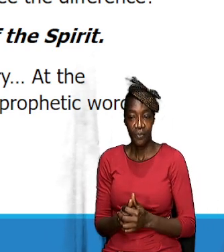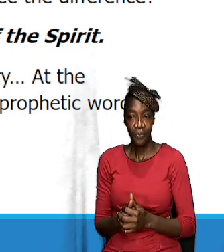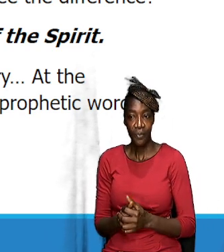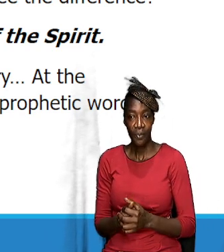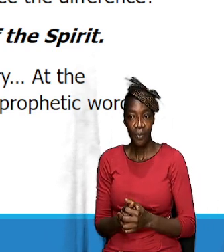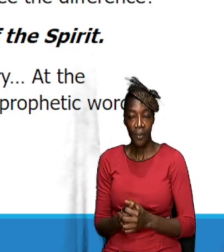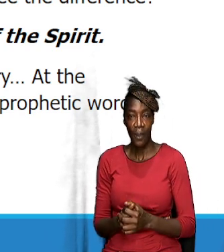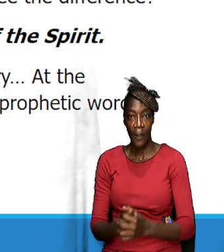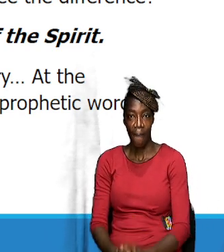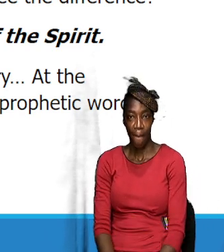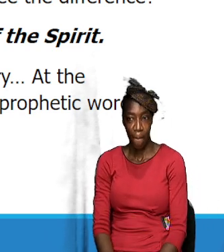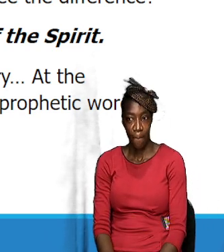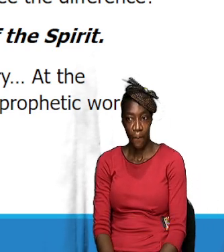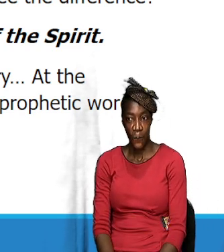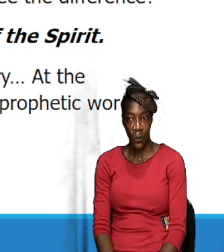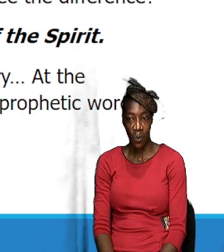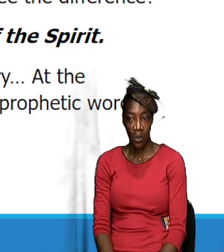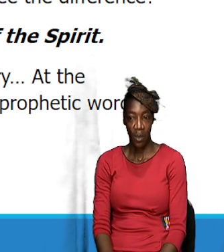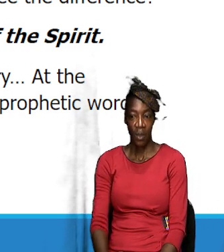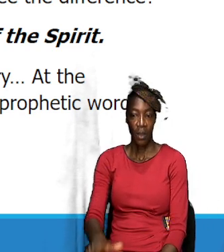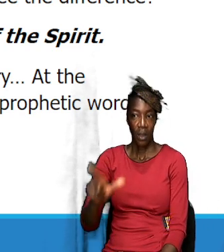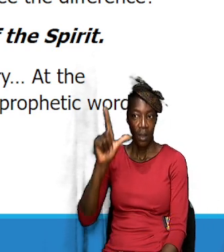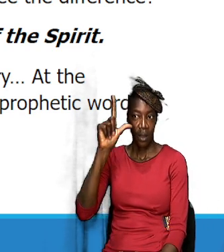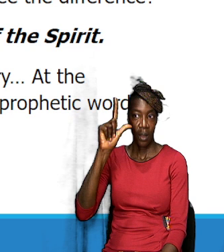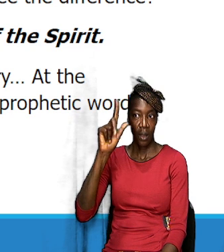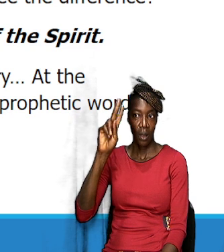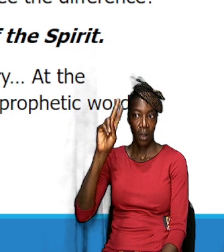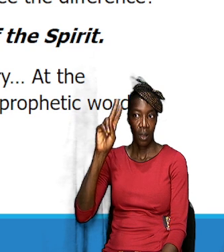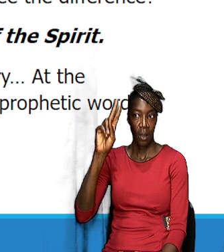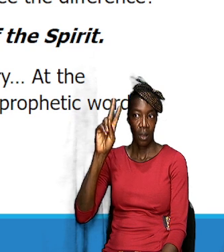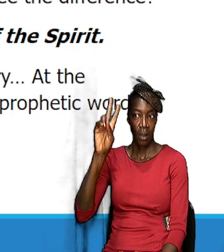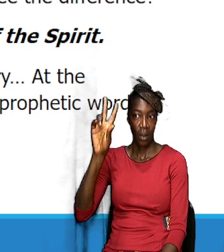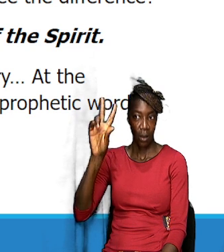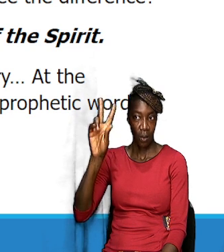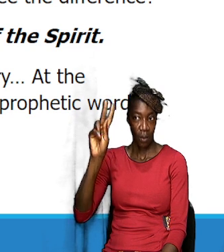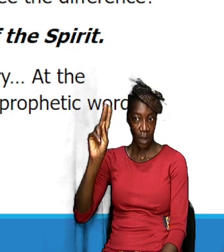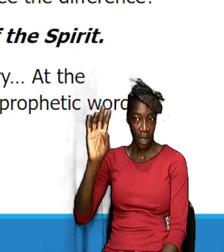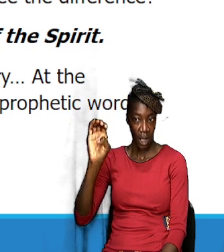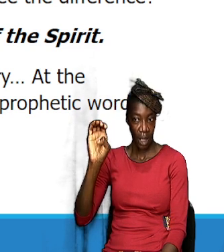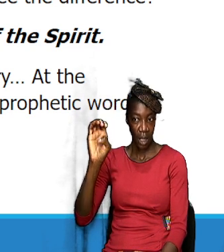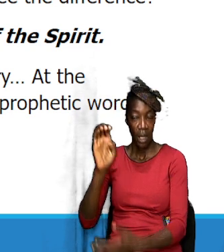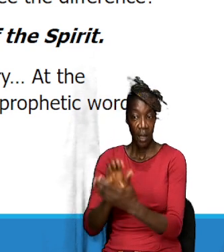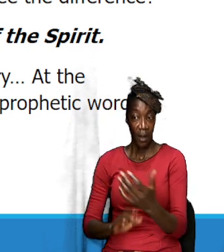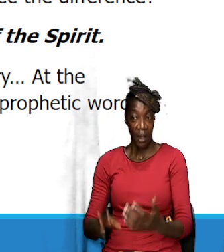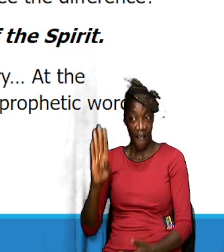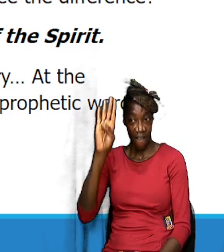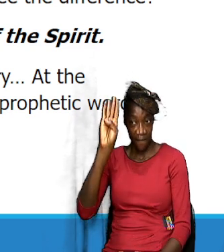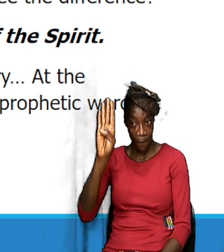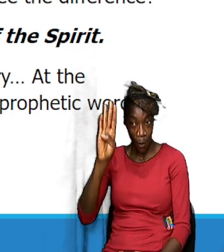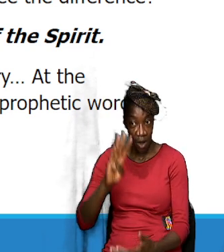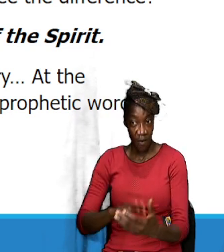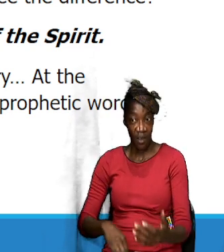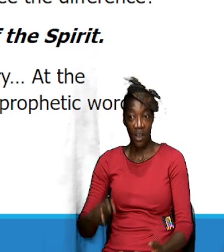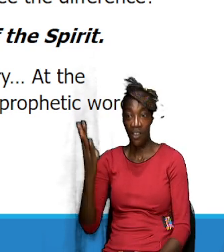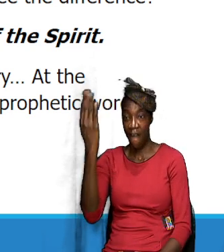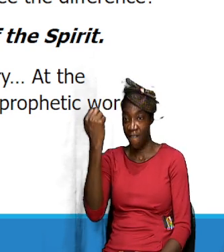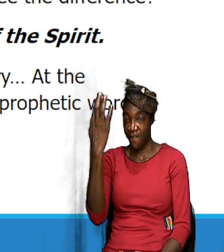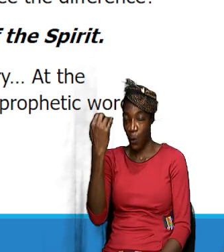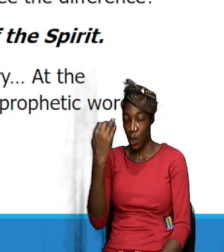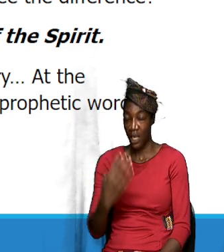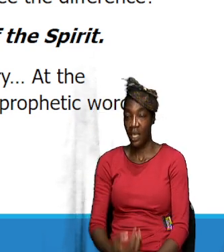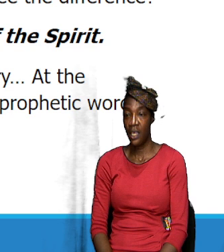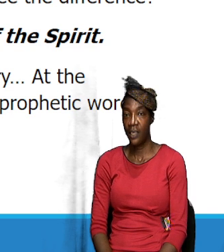4 and verse 14. And we notice the difference in the description